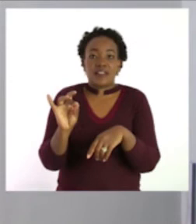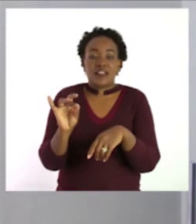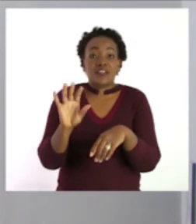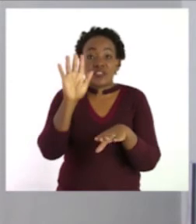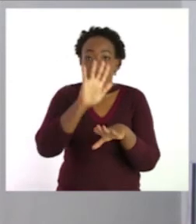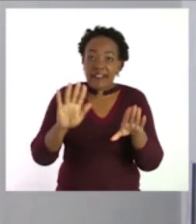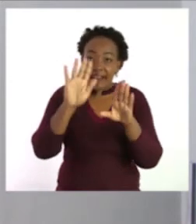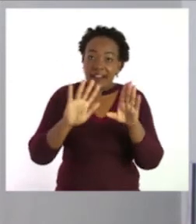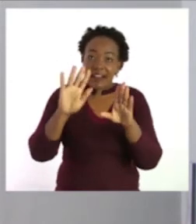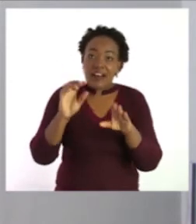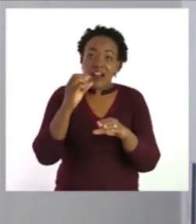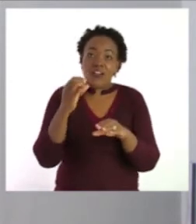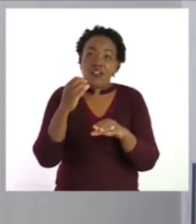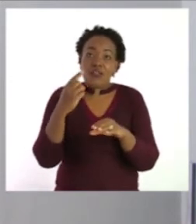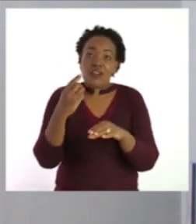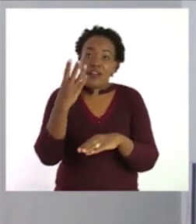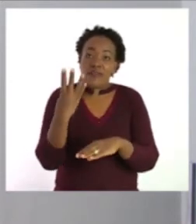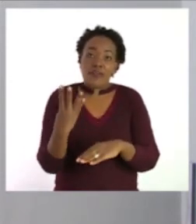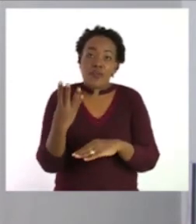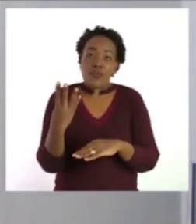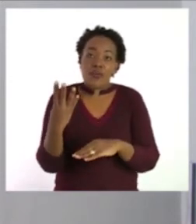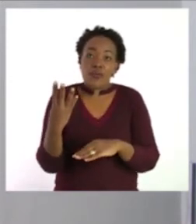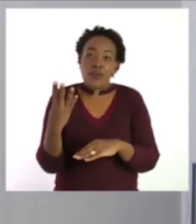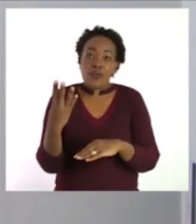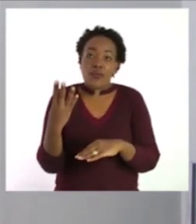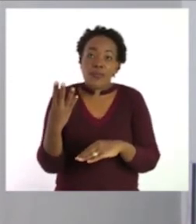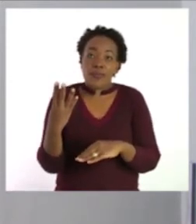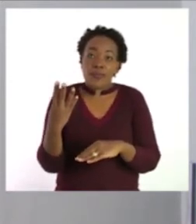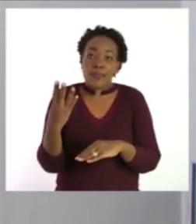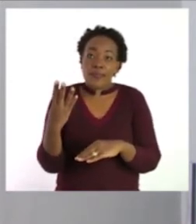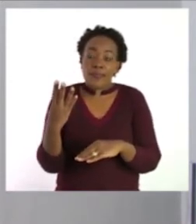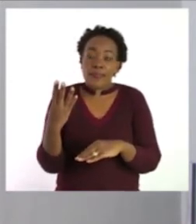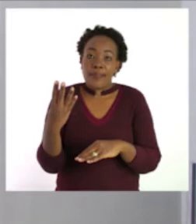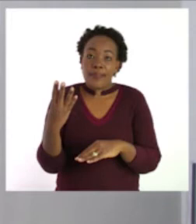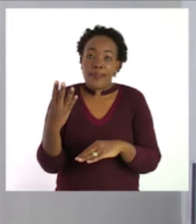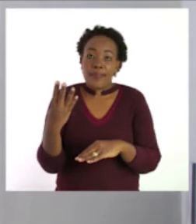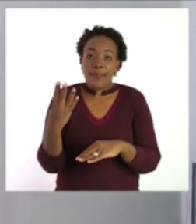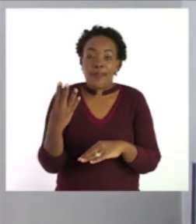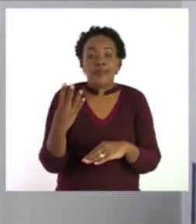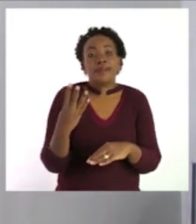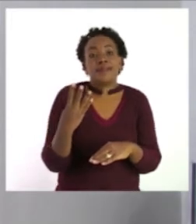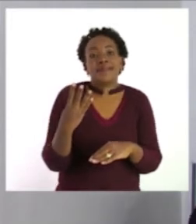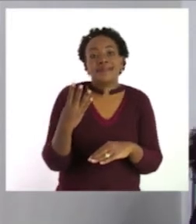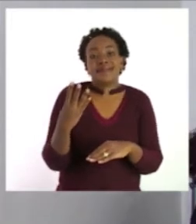you see,